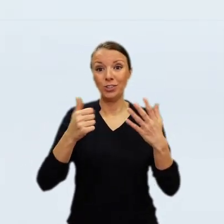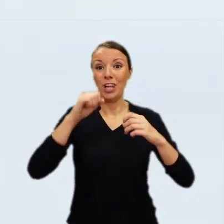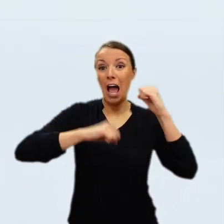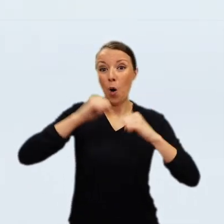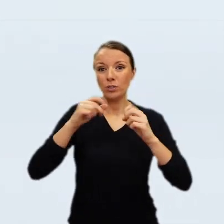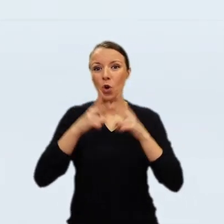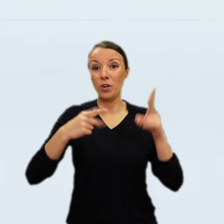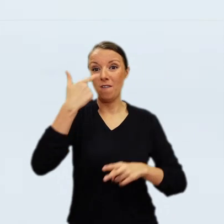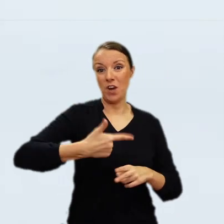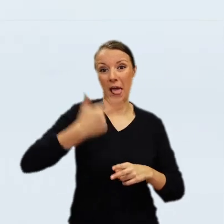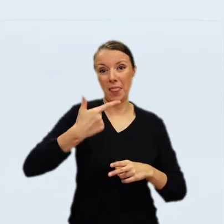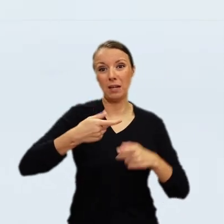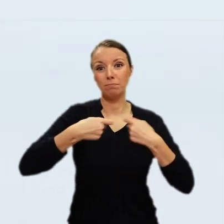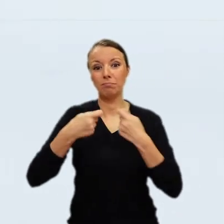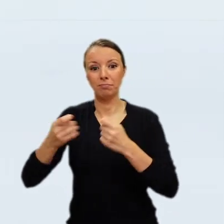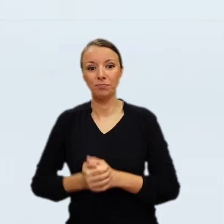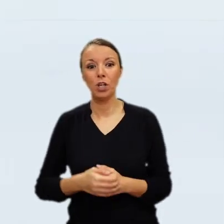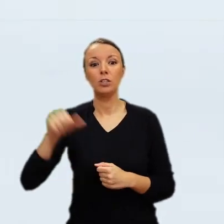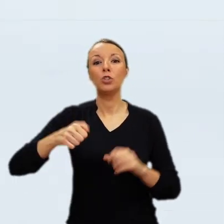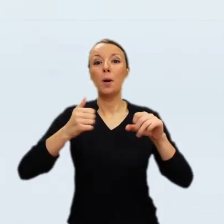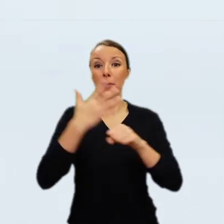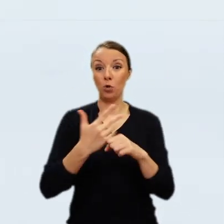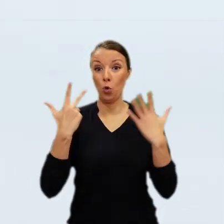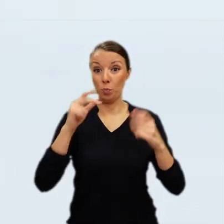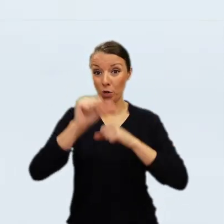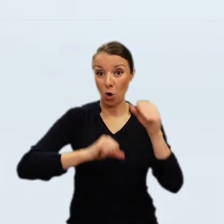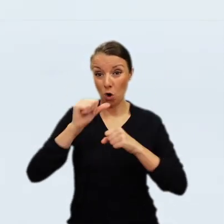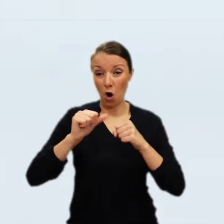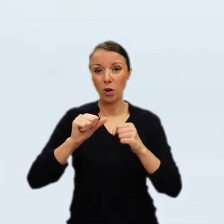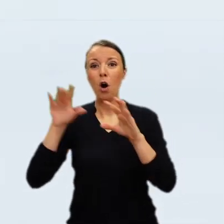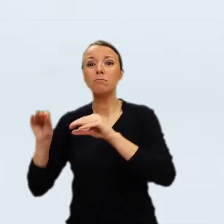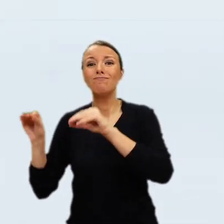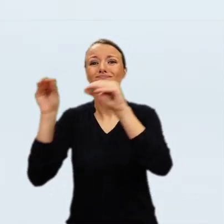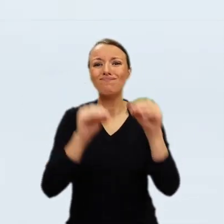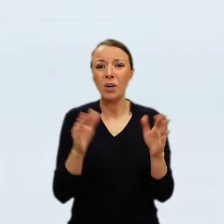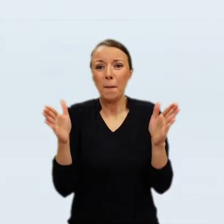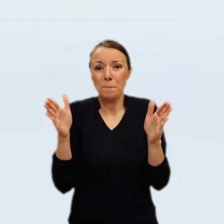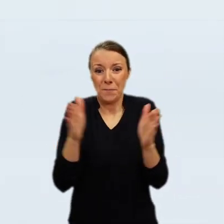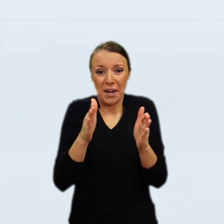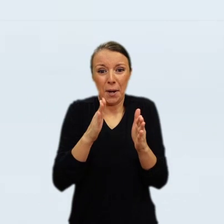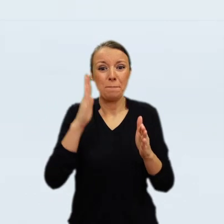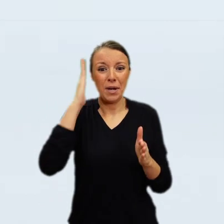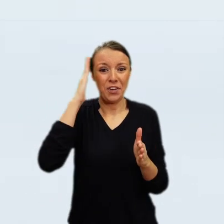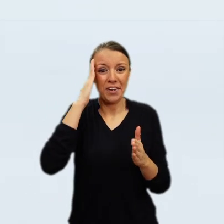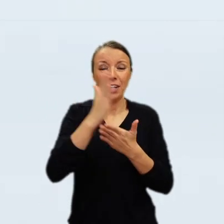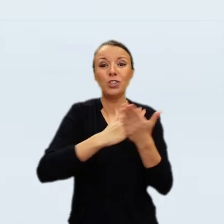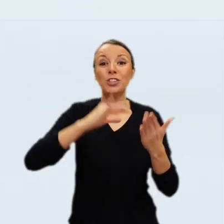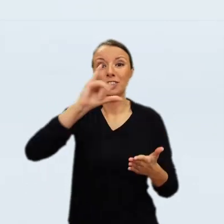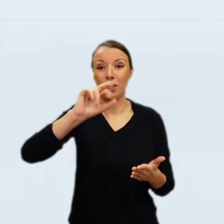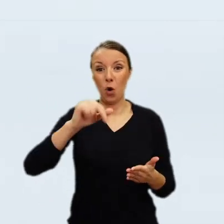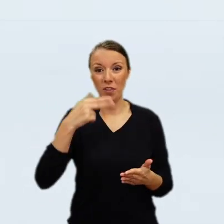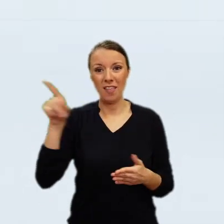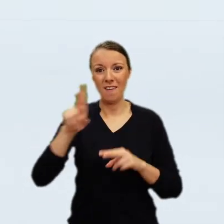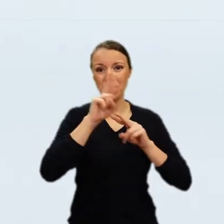October, 1669, an absolute pauper and was buried in an unmarked grave in the Westerkerk in Amsterdam.